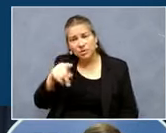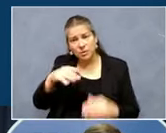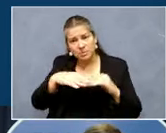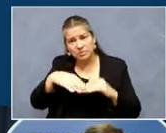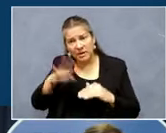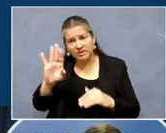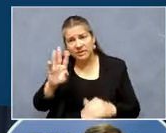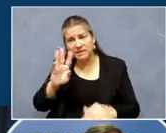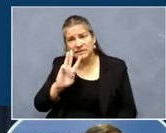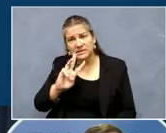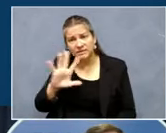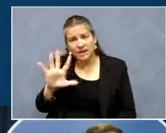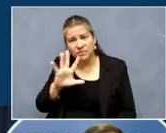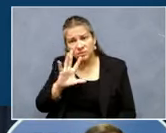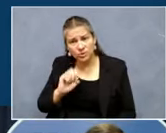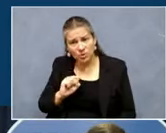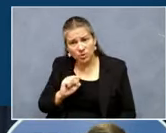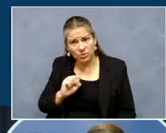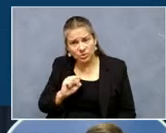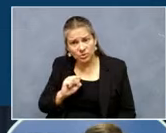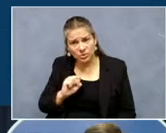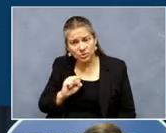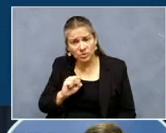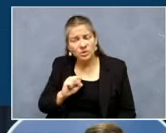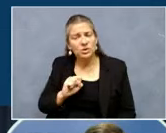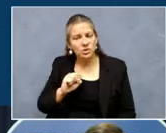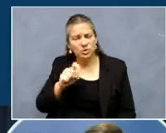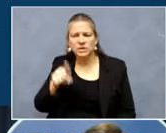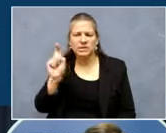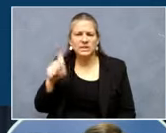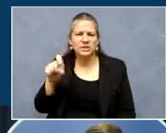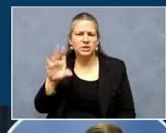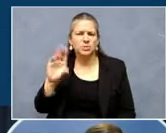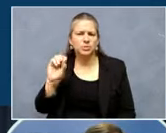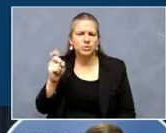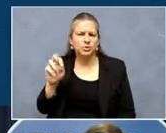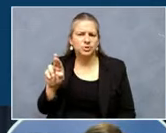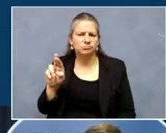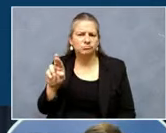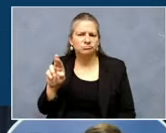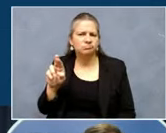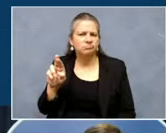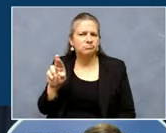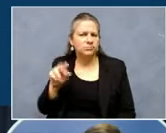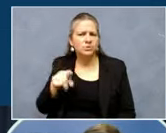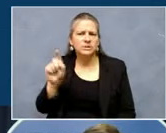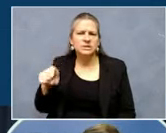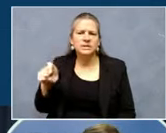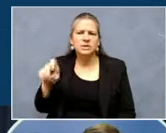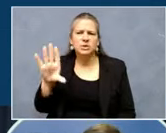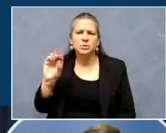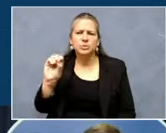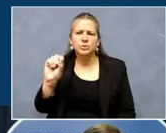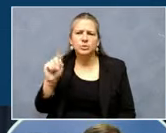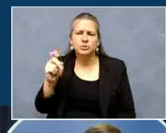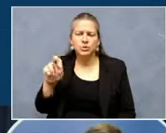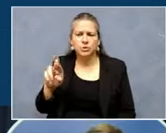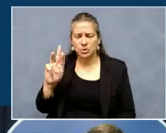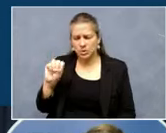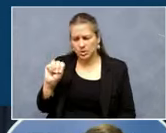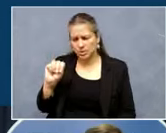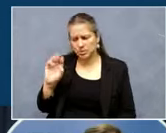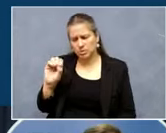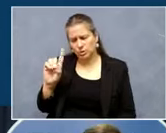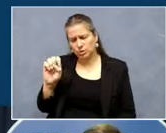a booster. Now, you could have taken any of the shots and you need to get your booster. The Moderna booster is ready,